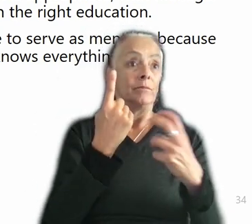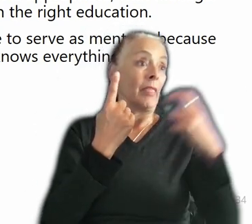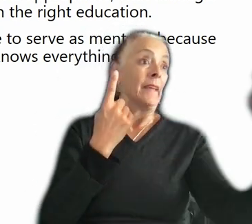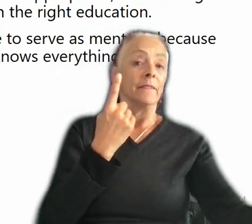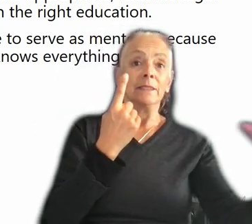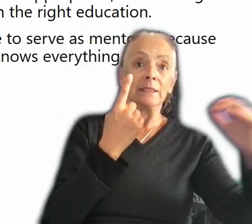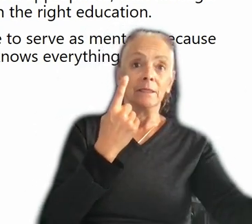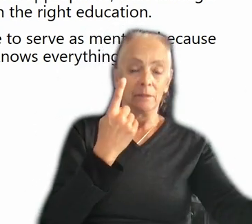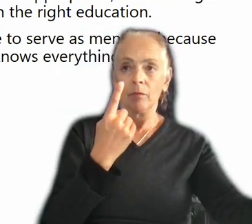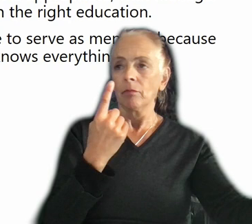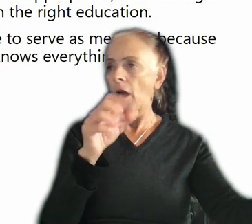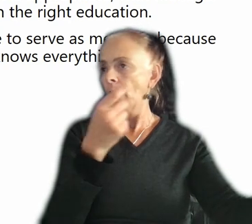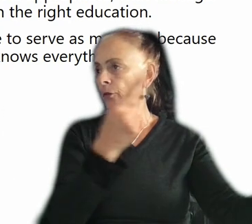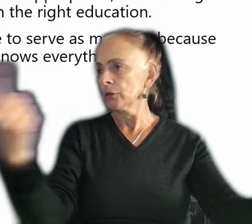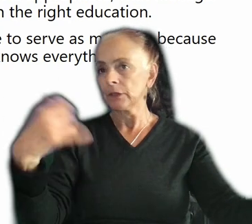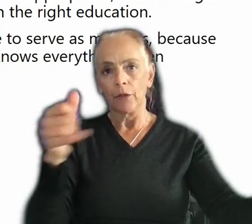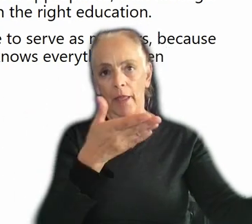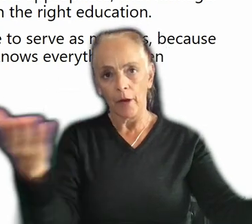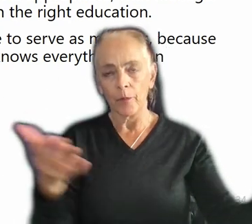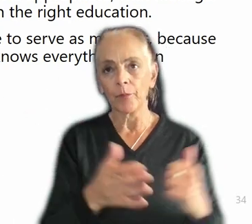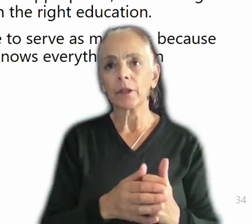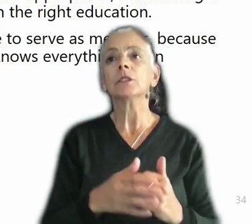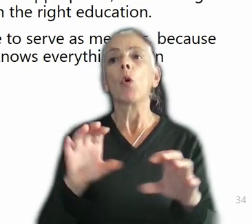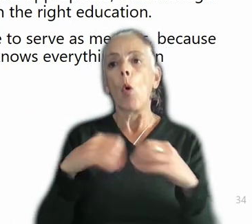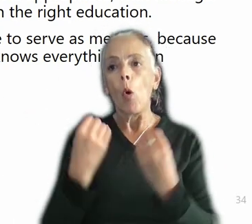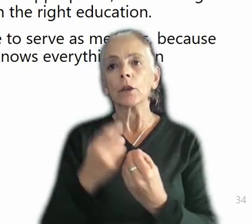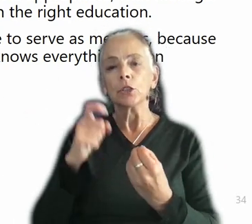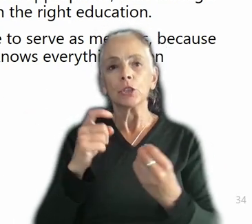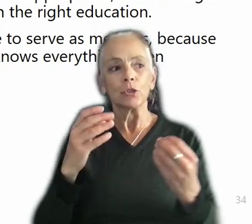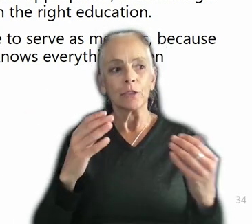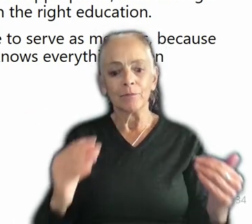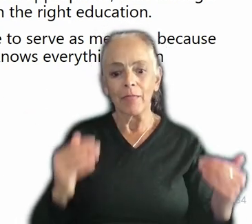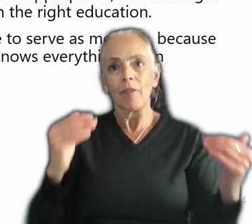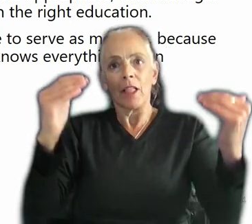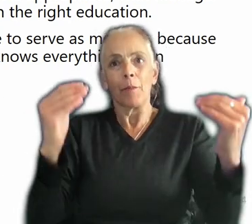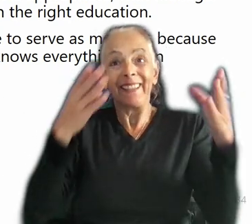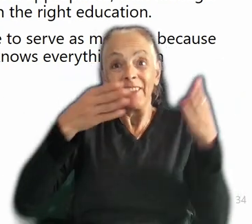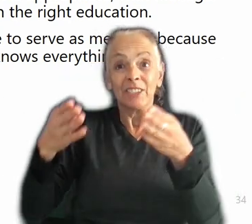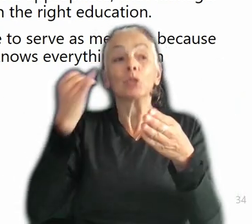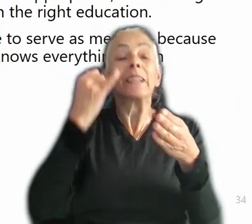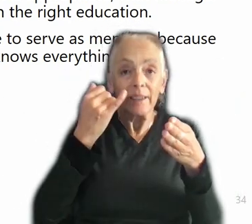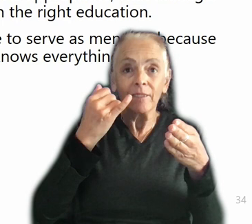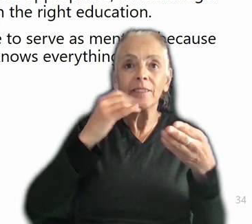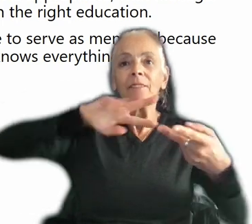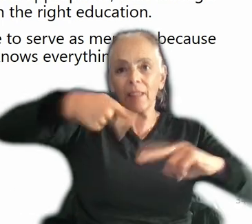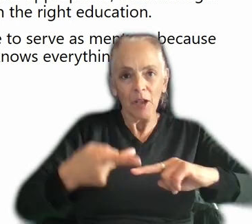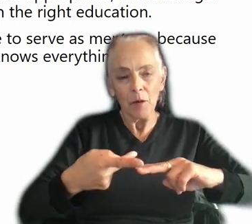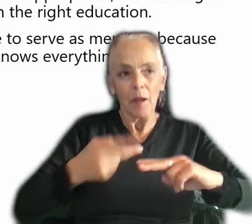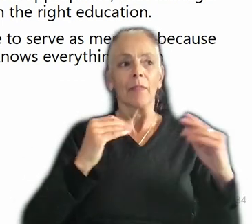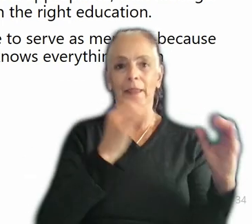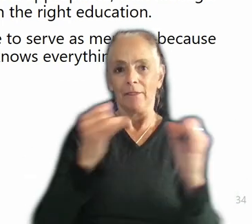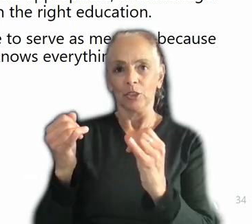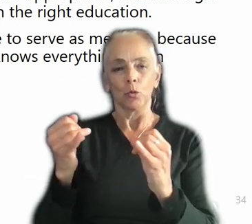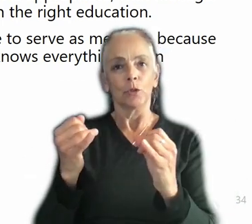an org should be leveling up individuals, as long as those individuals are also leveling up the org. I think these things are really symbiotic, even